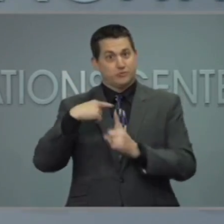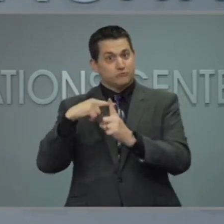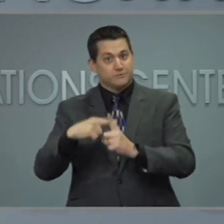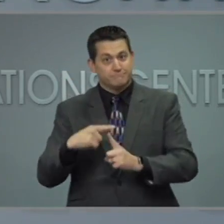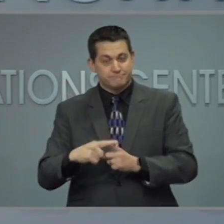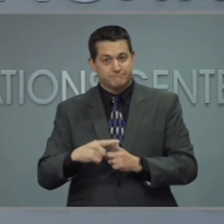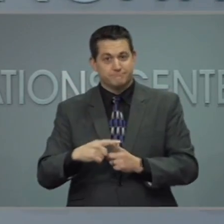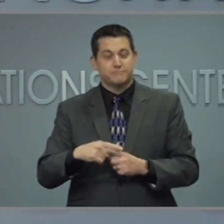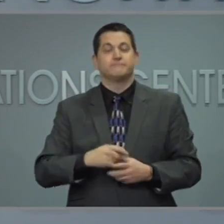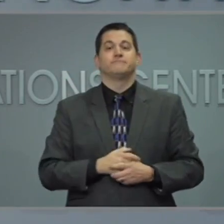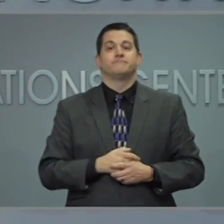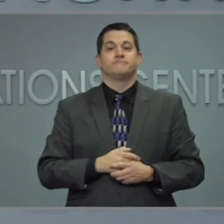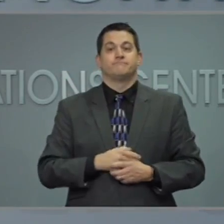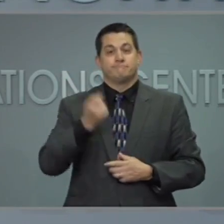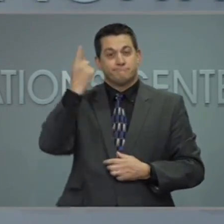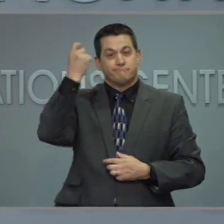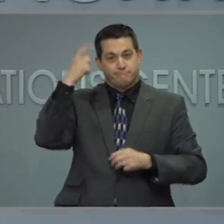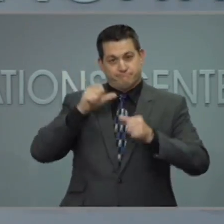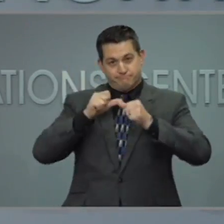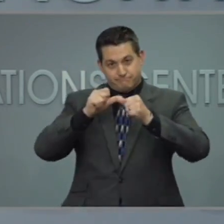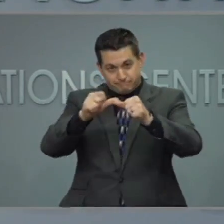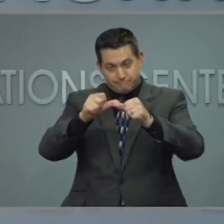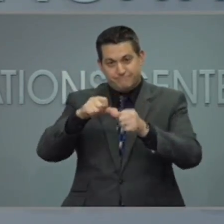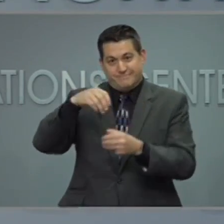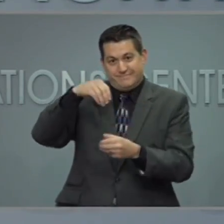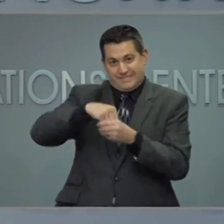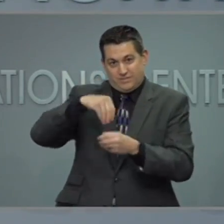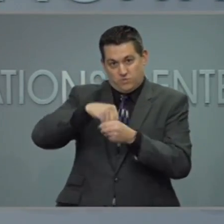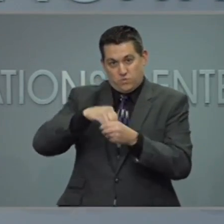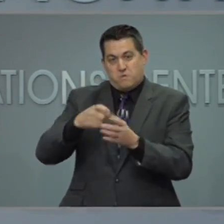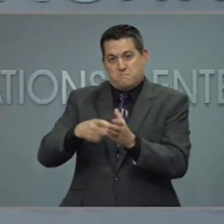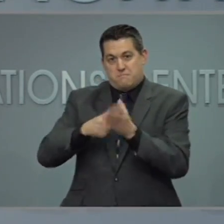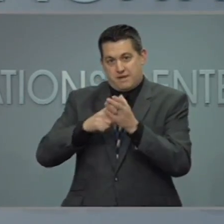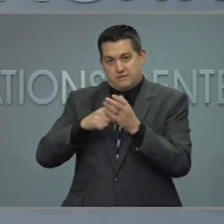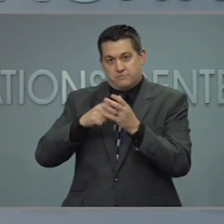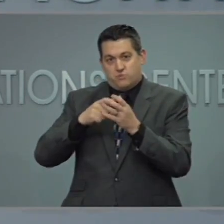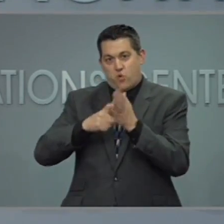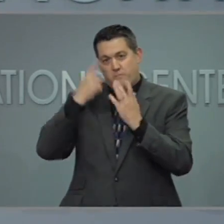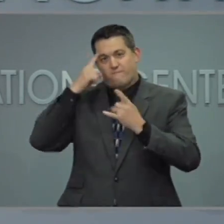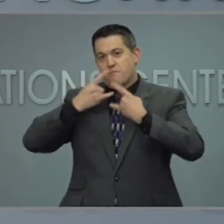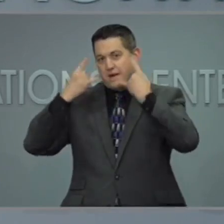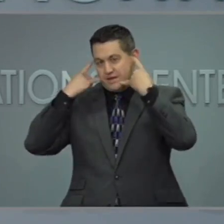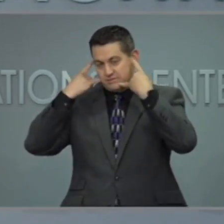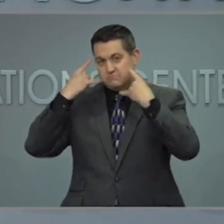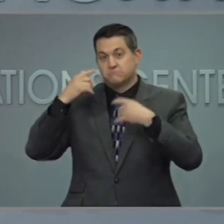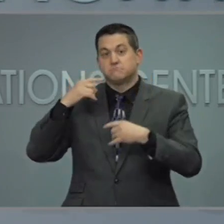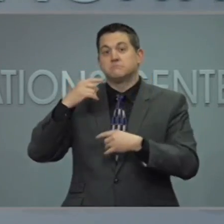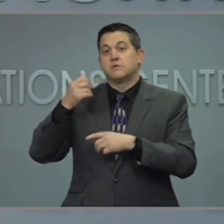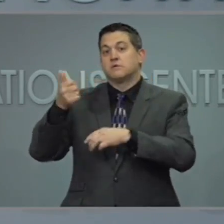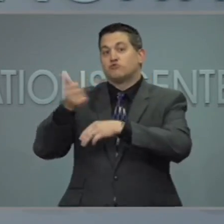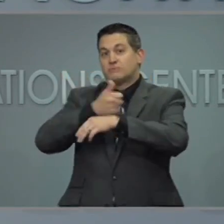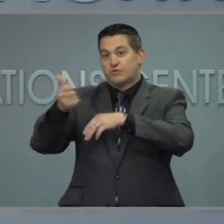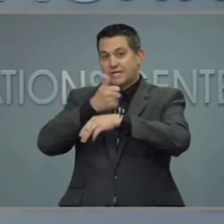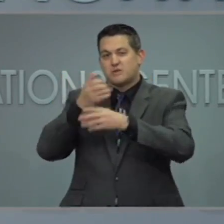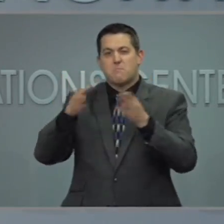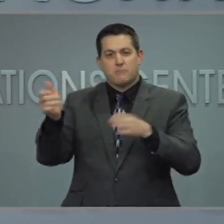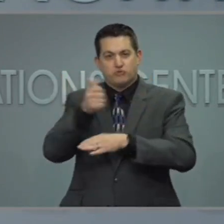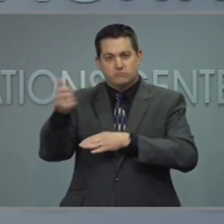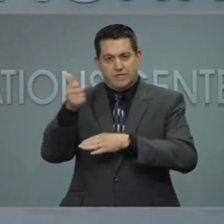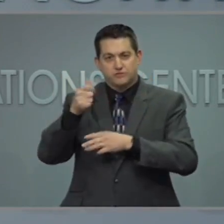continue to be a mandatory indoor mask requirement on public transportation, in childcare,